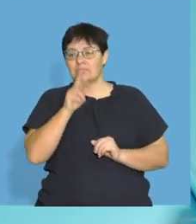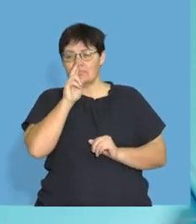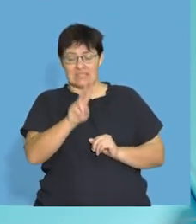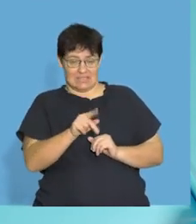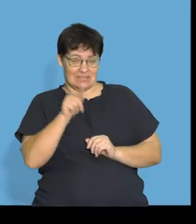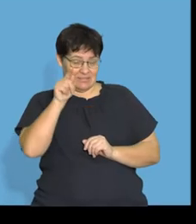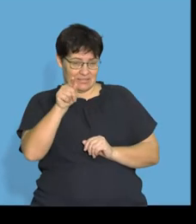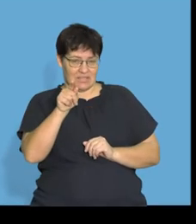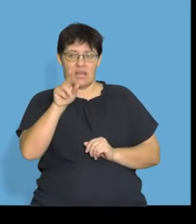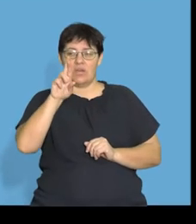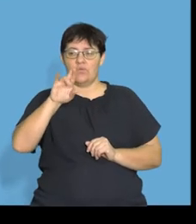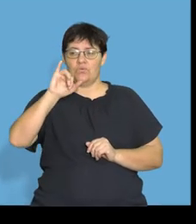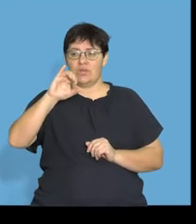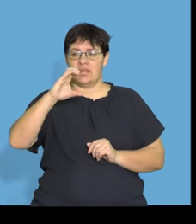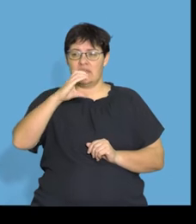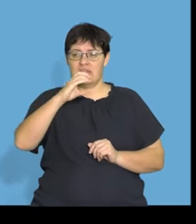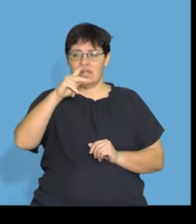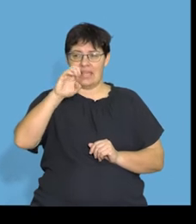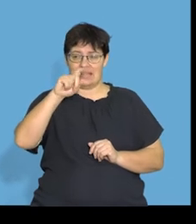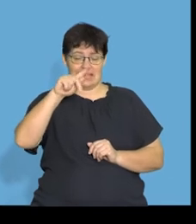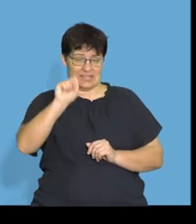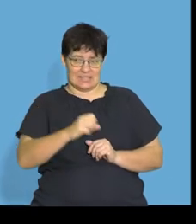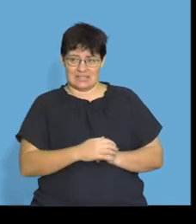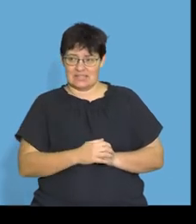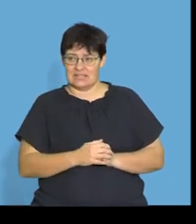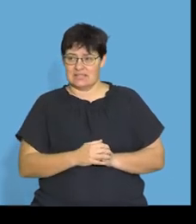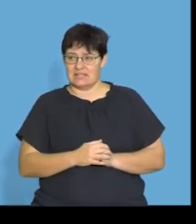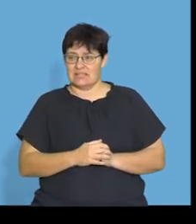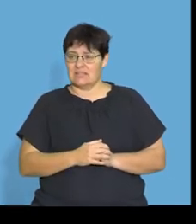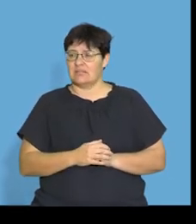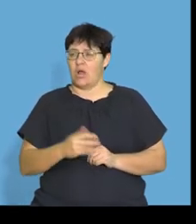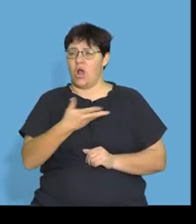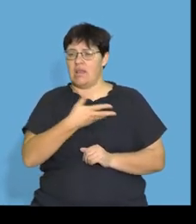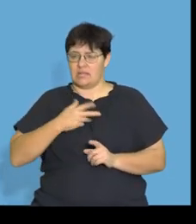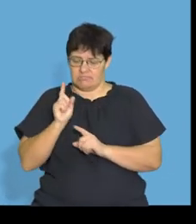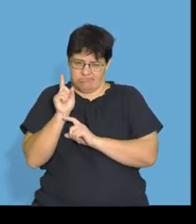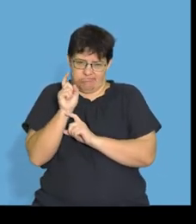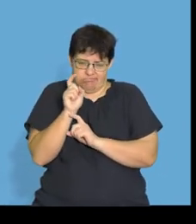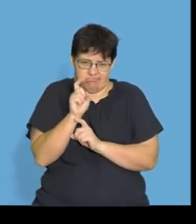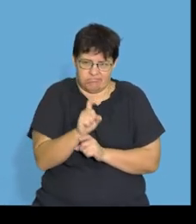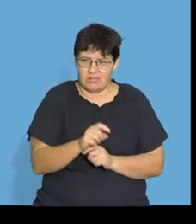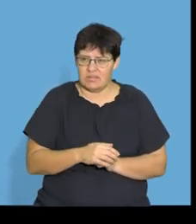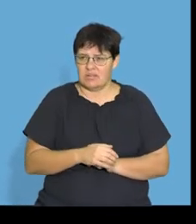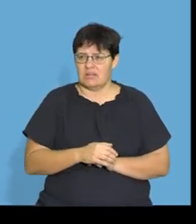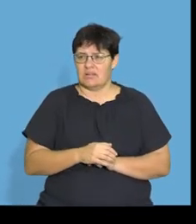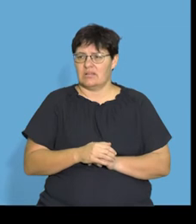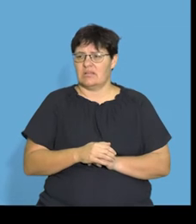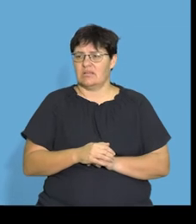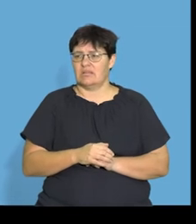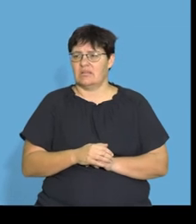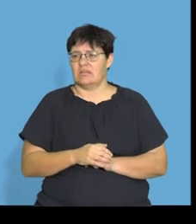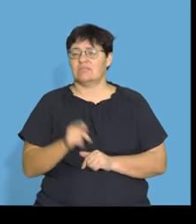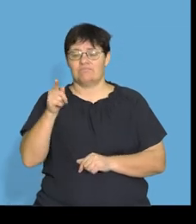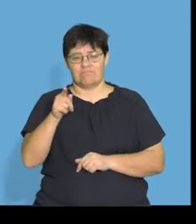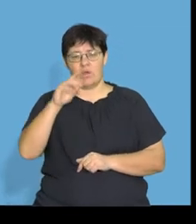here, right, this is rickets. And then you see little old ladies, although anybody could get it,